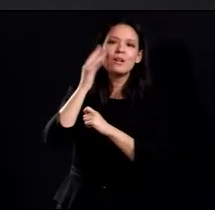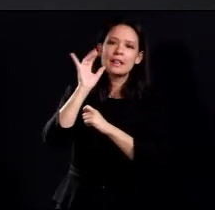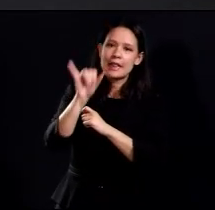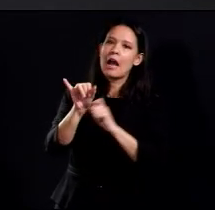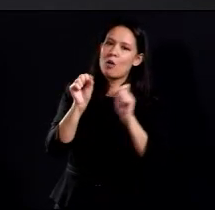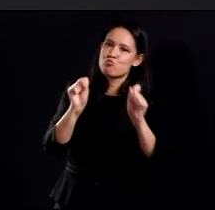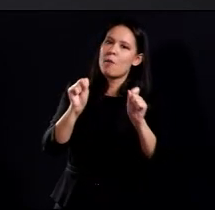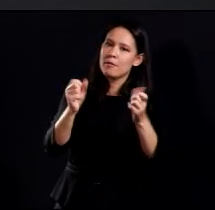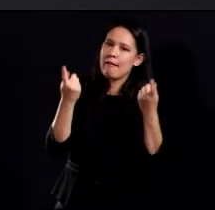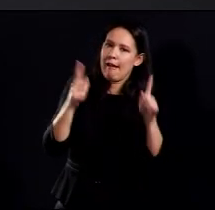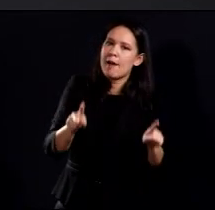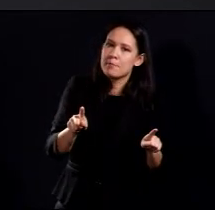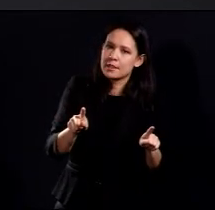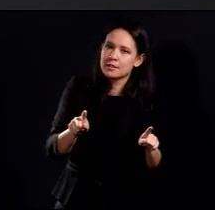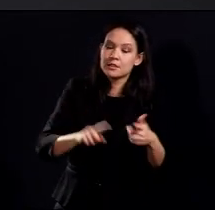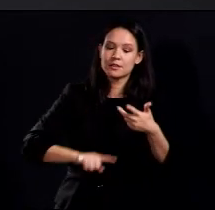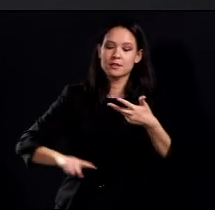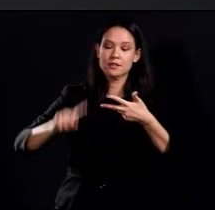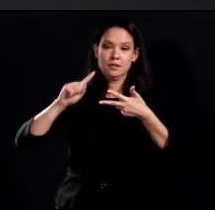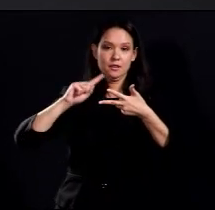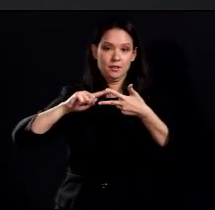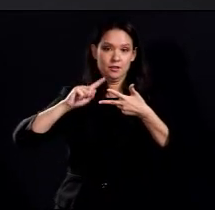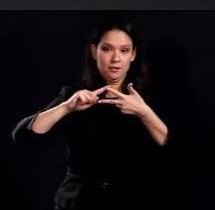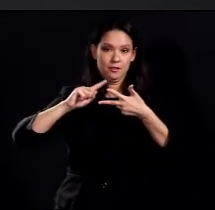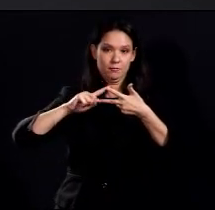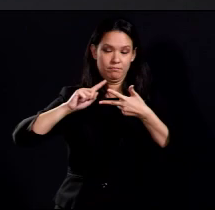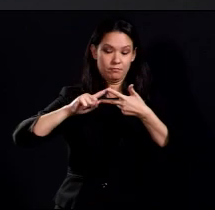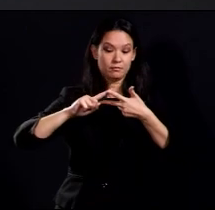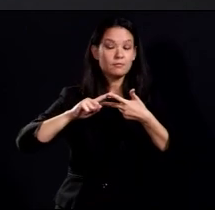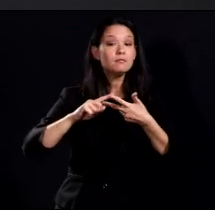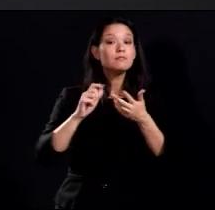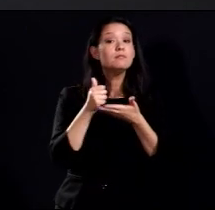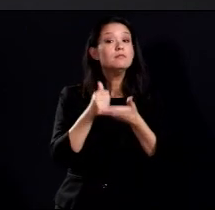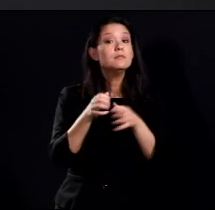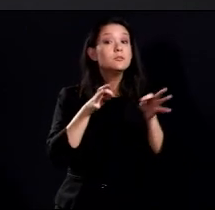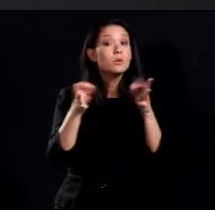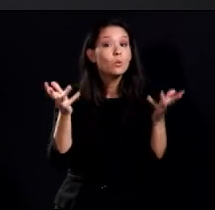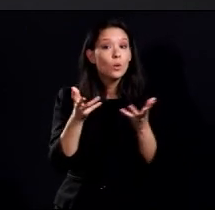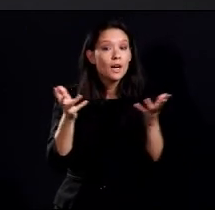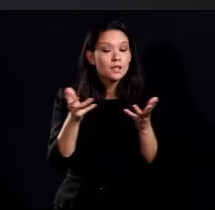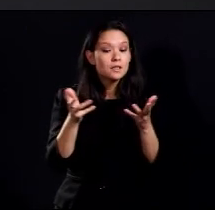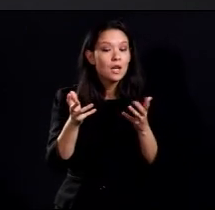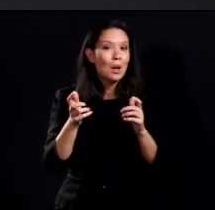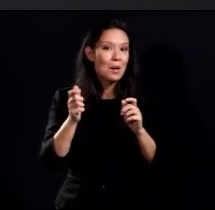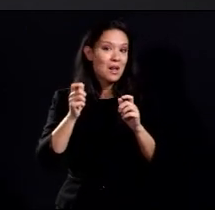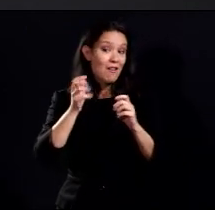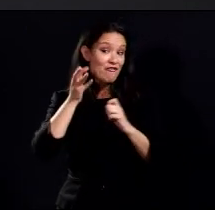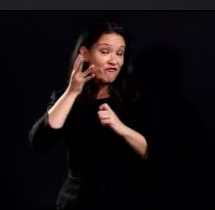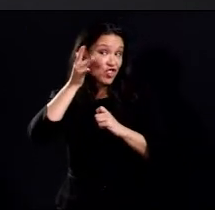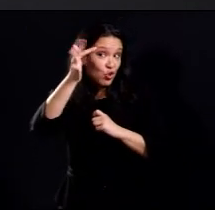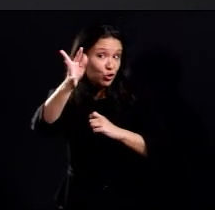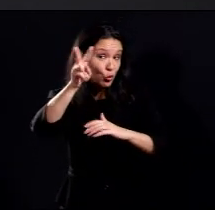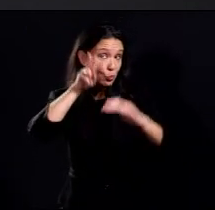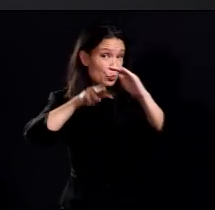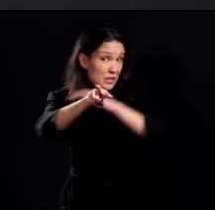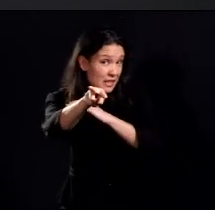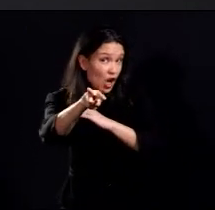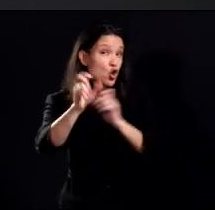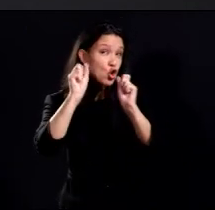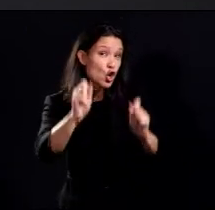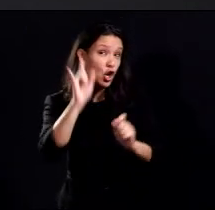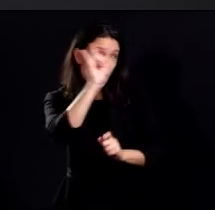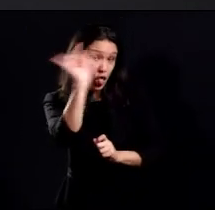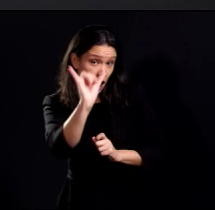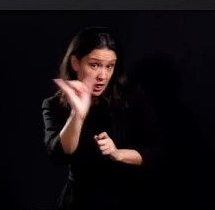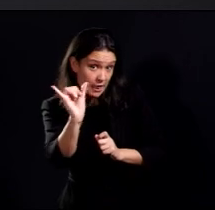was likely going to happen. The other thing the models help us explain is what we could potentially, what we may see. But more